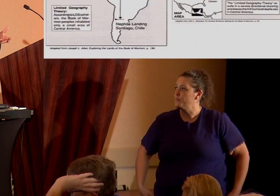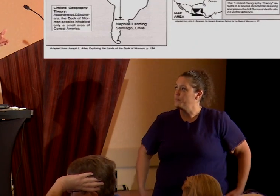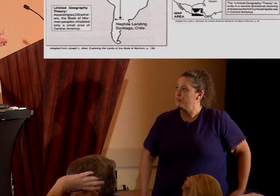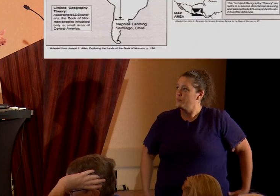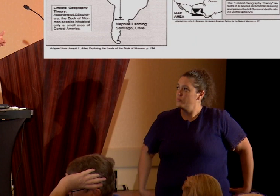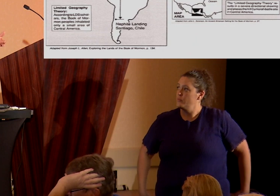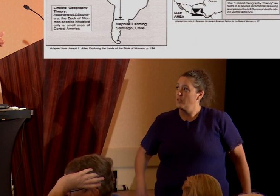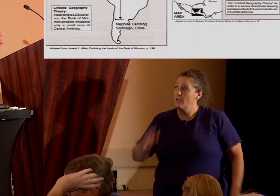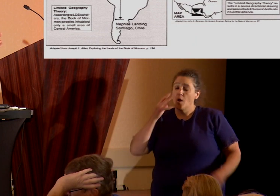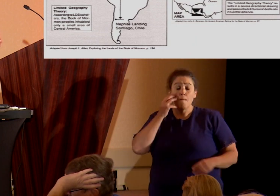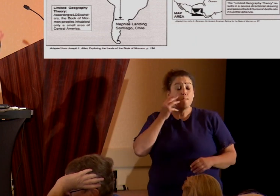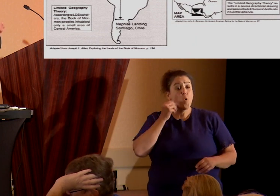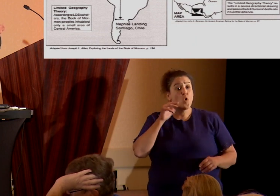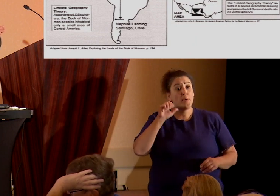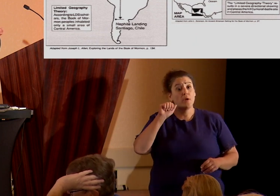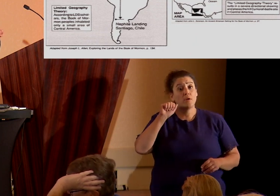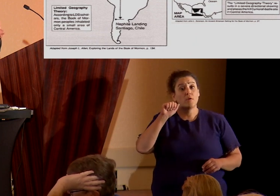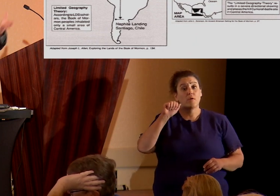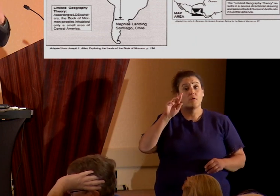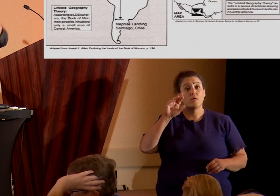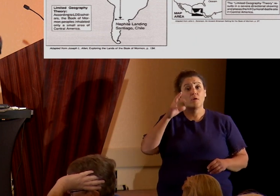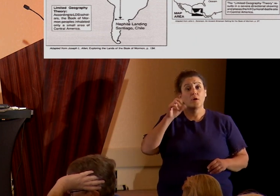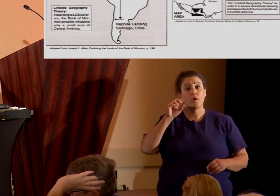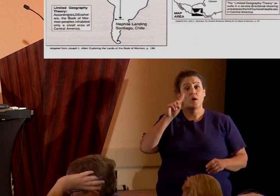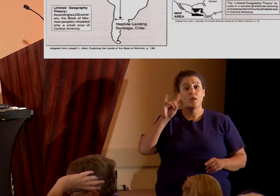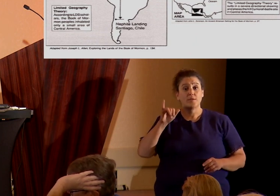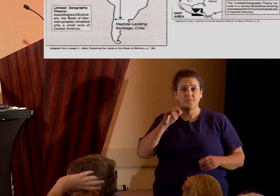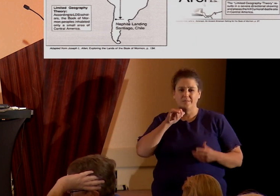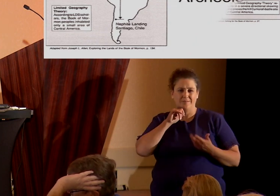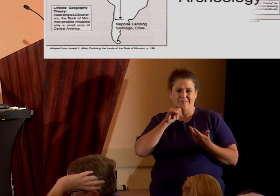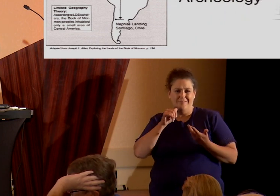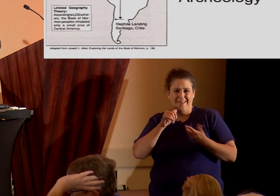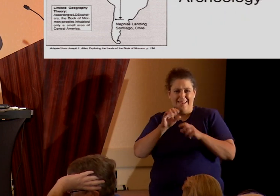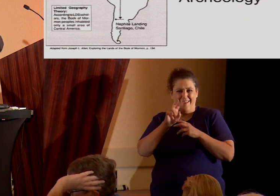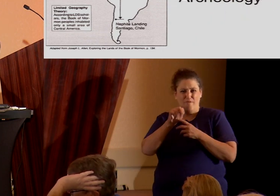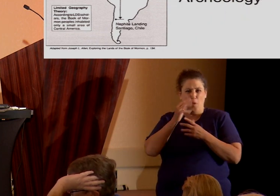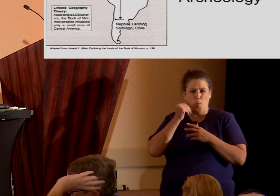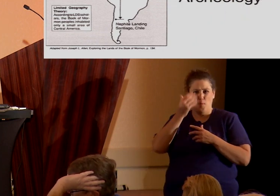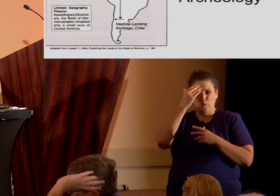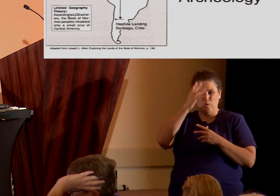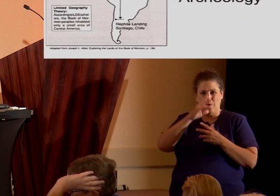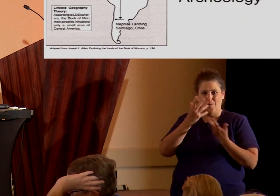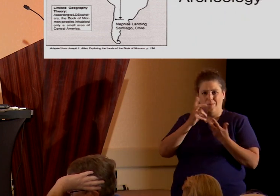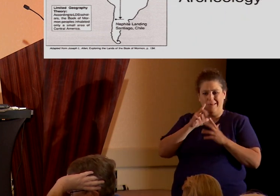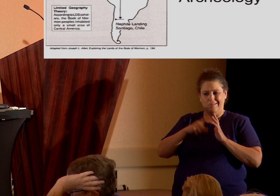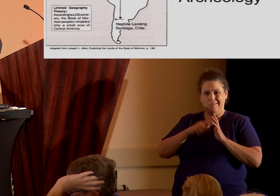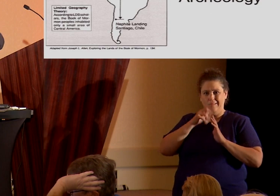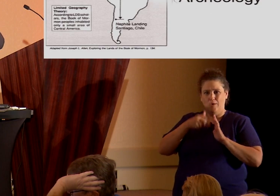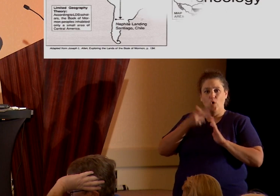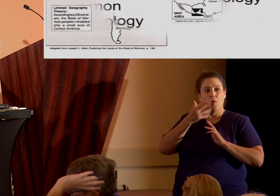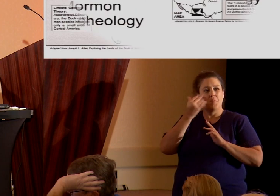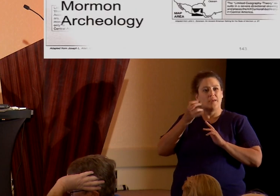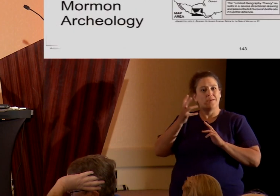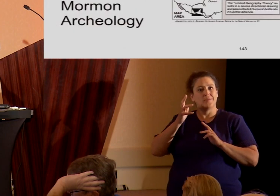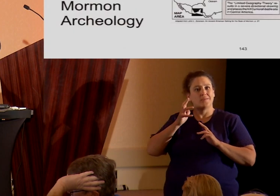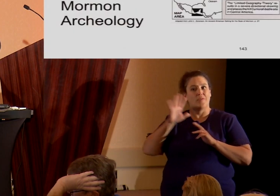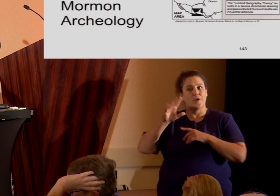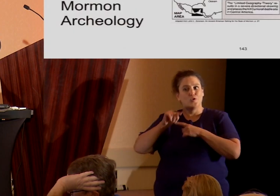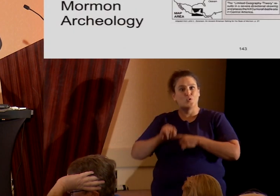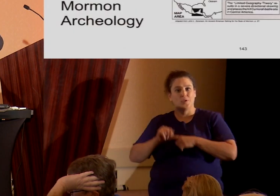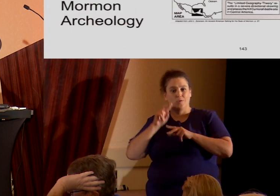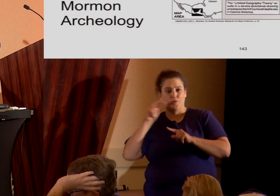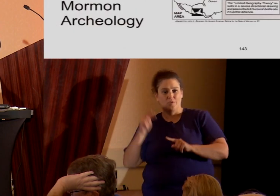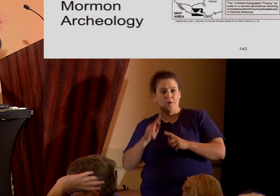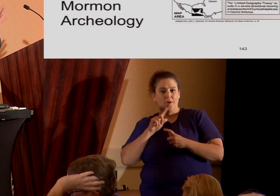Mormon archaeology is an oxymoron, and even the Mormons realize that now because they've taken the traditional view of Mormon archaeology, turned